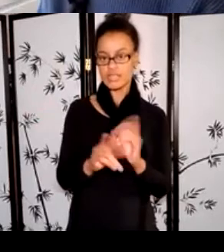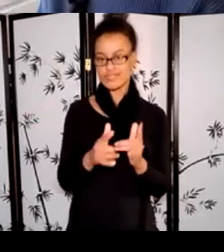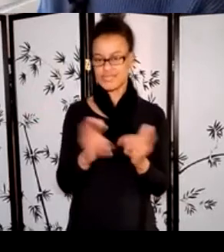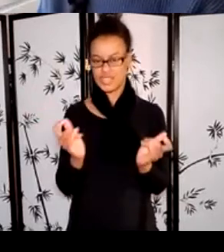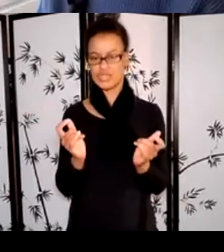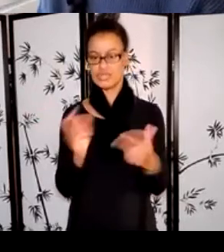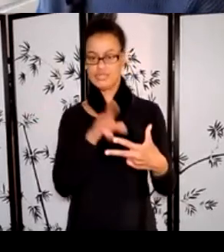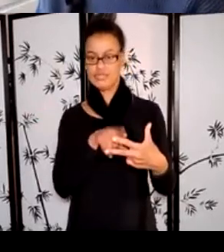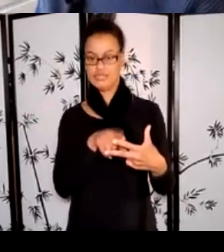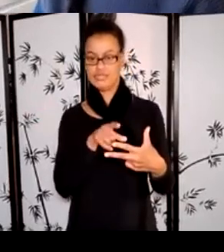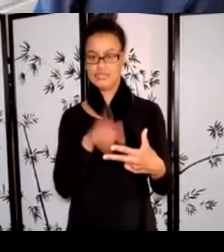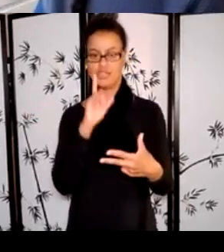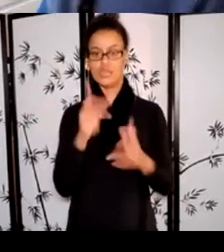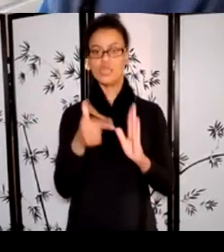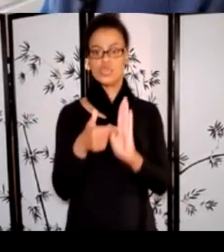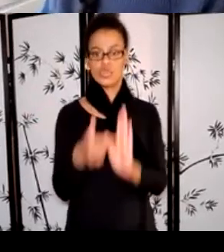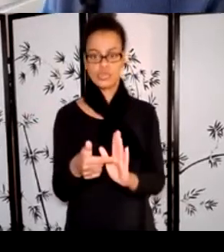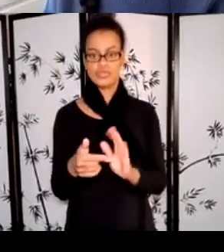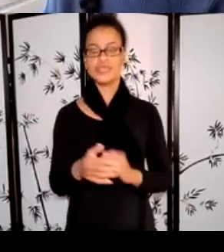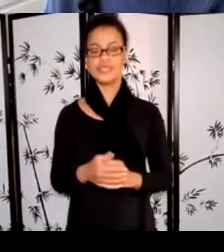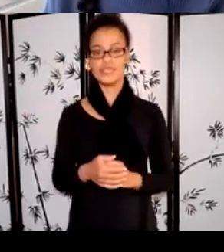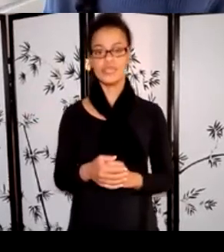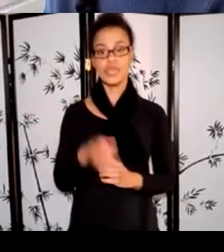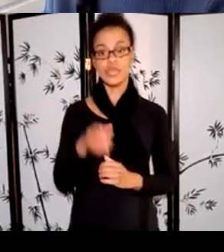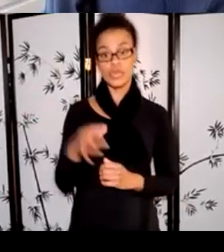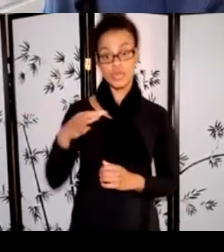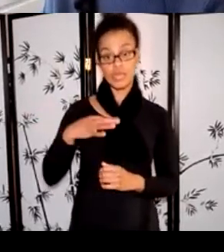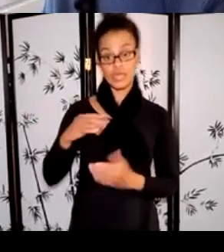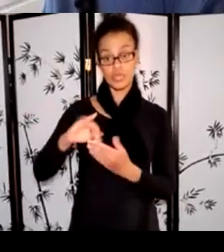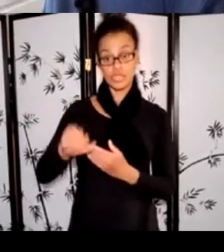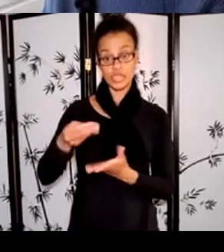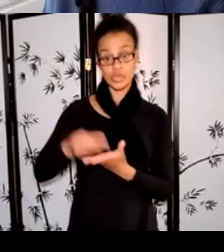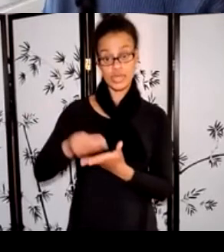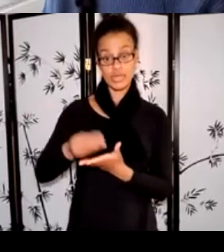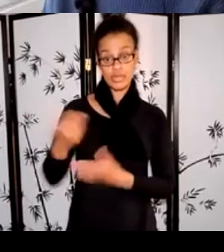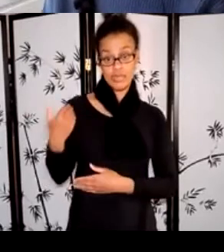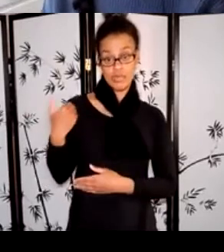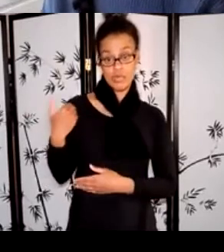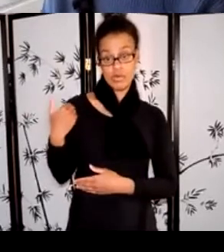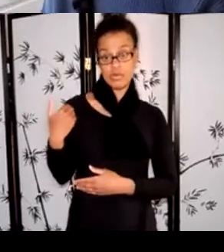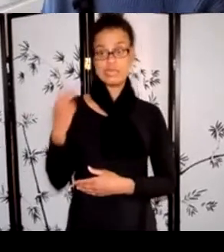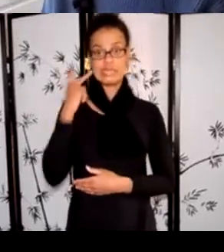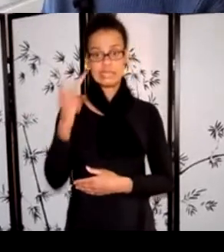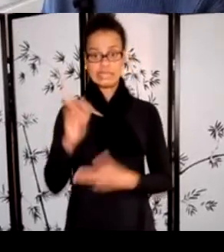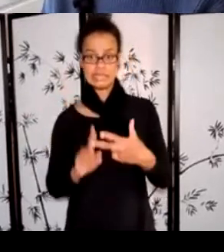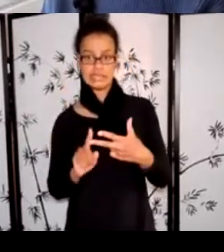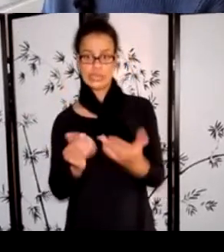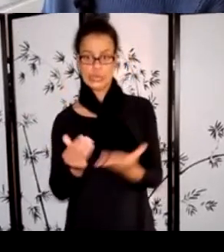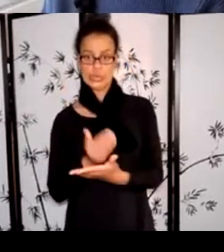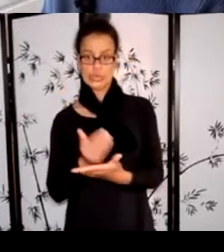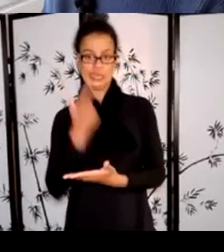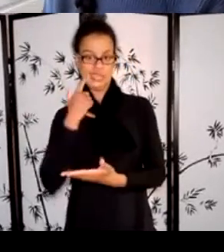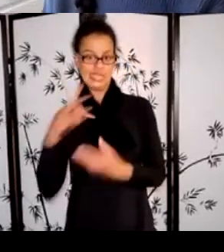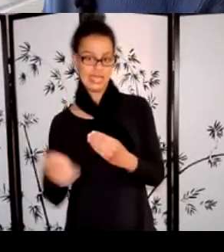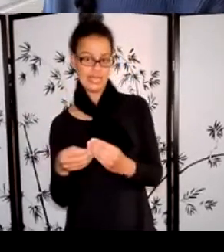If you've applied to the project grant in past years, you'll notice that the last stream is new. Grow and adapt is for